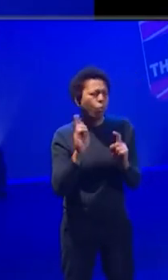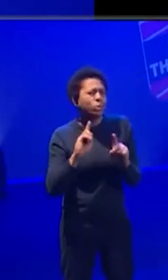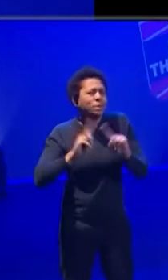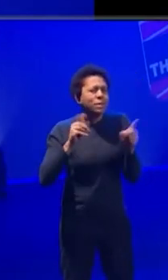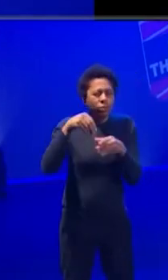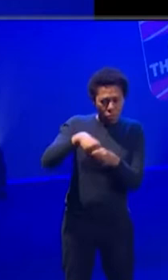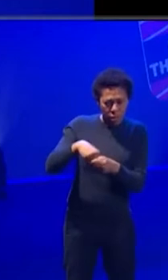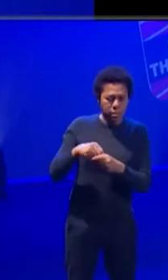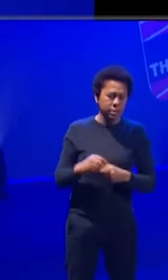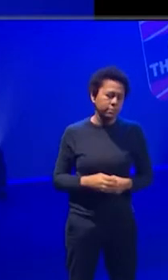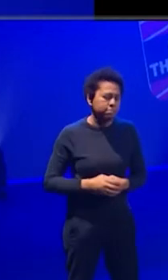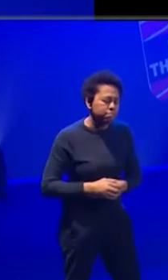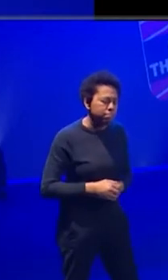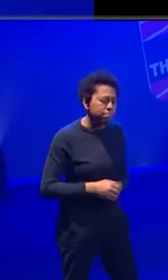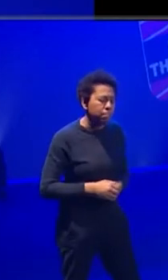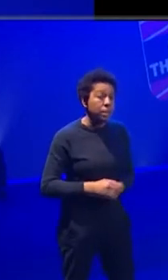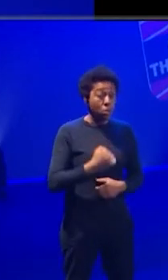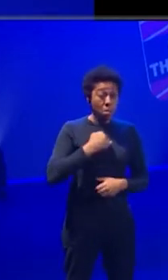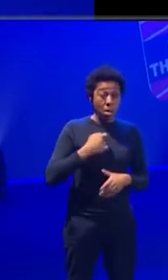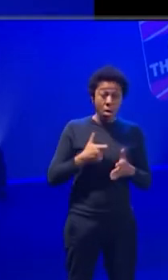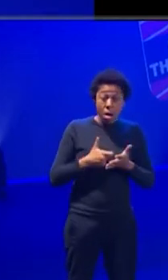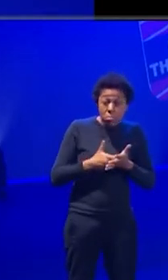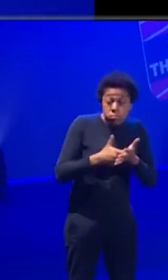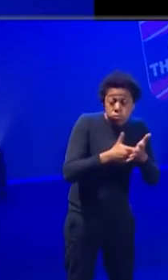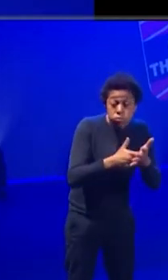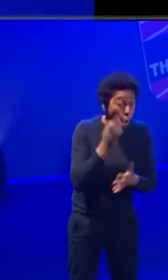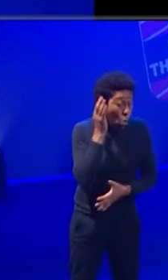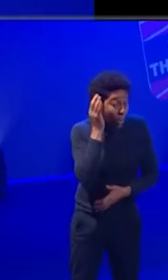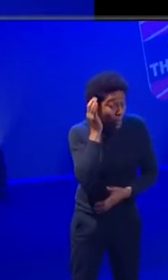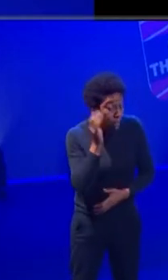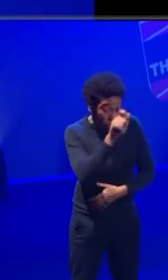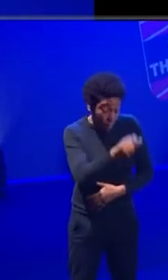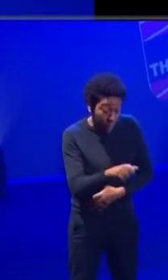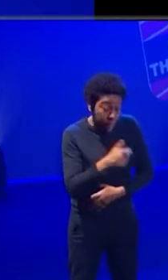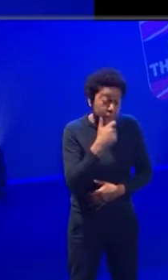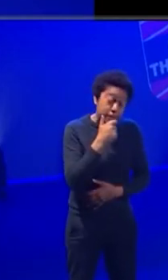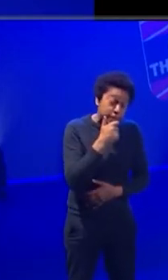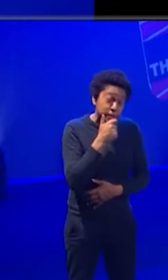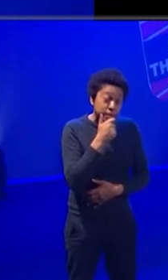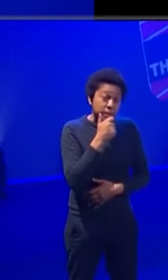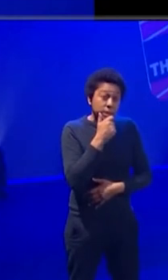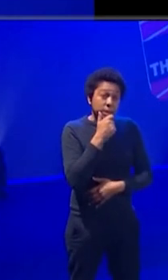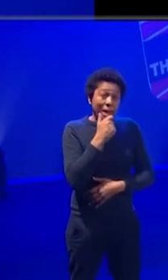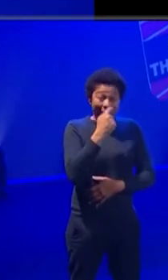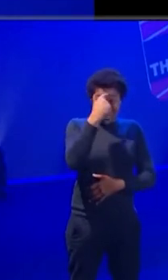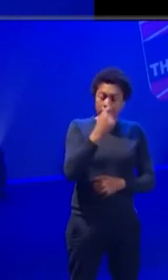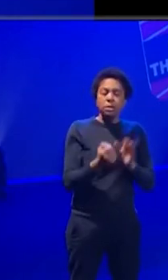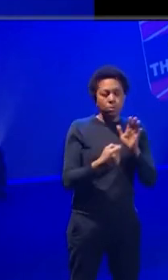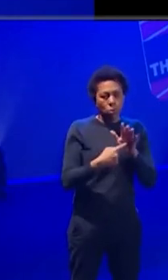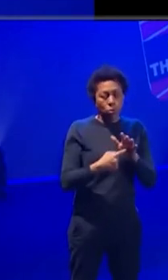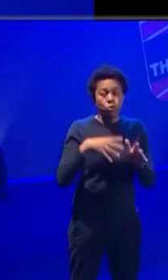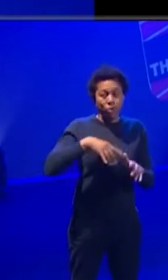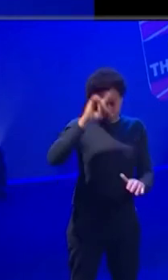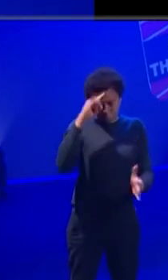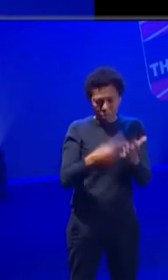What I would advise, I think it's important to follow your own course